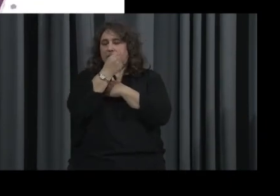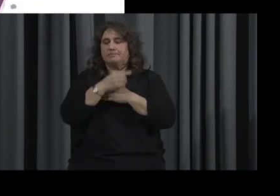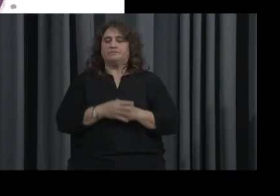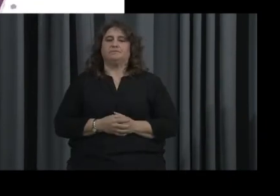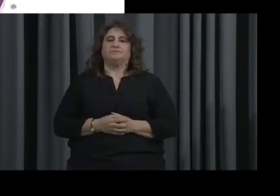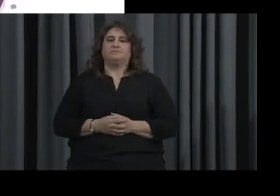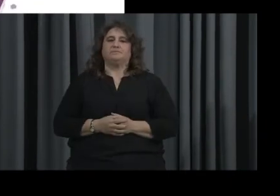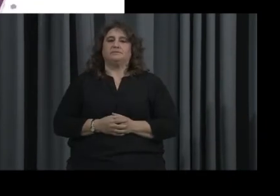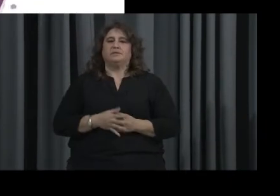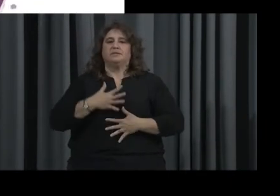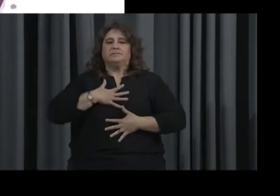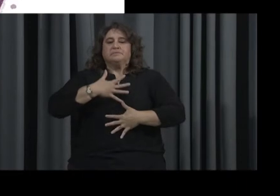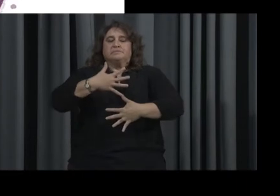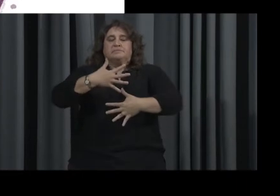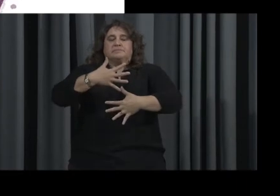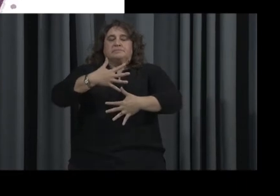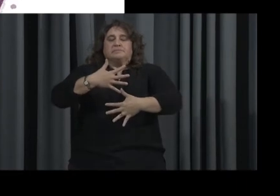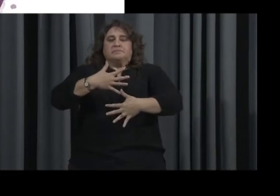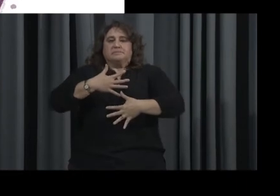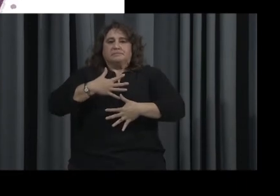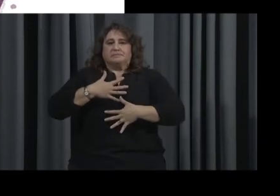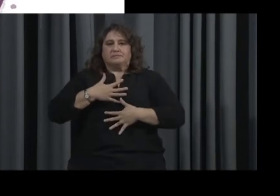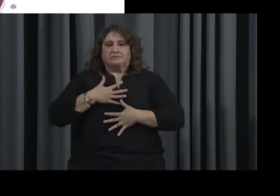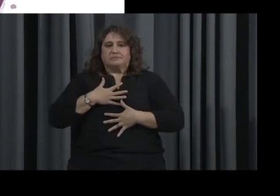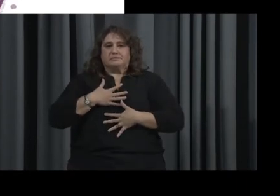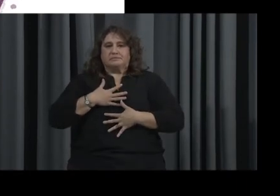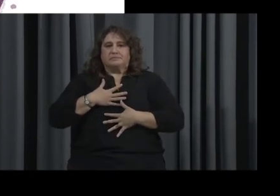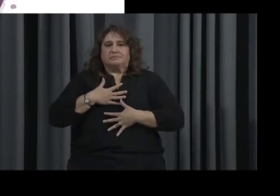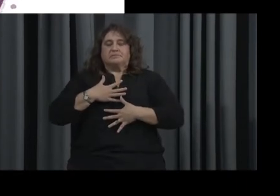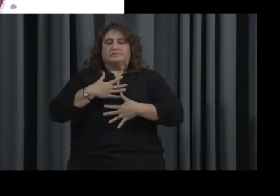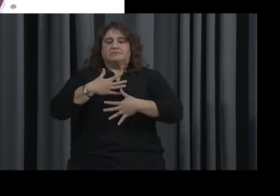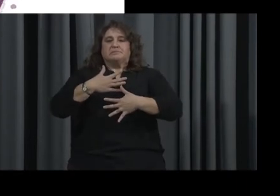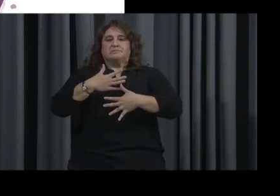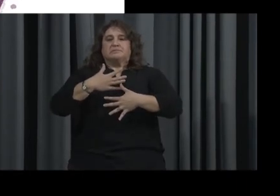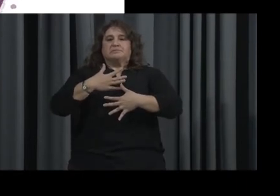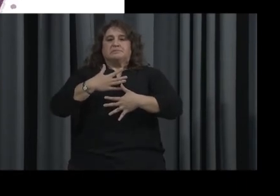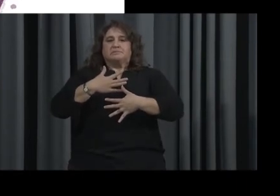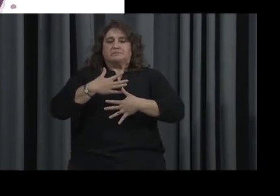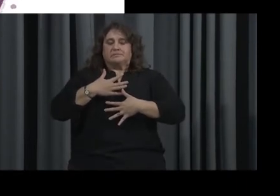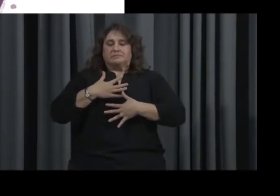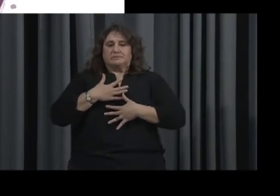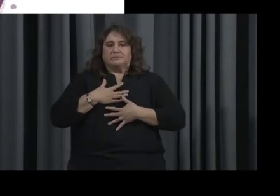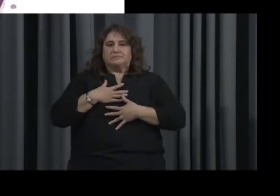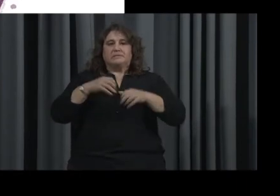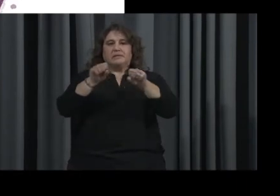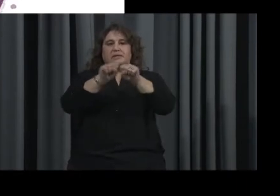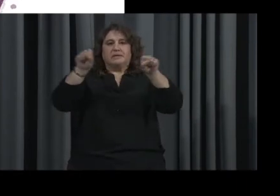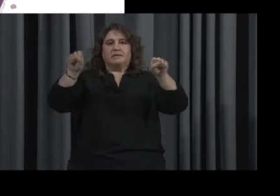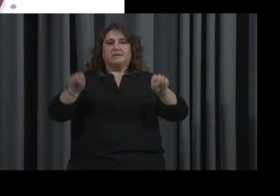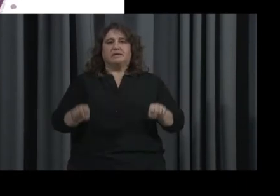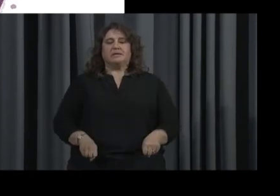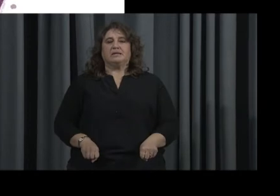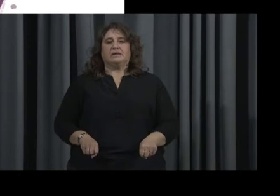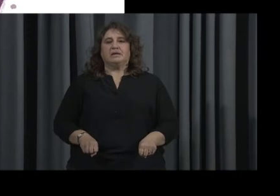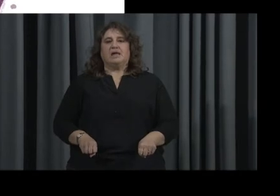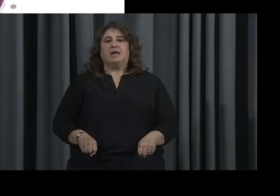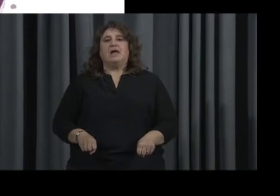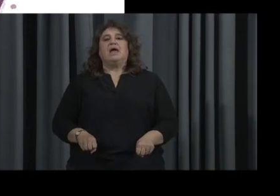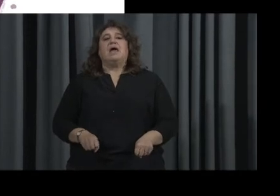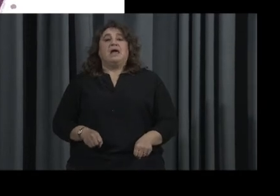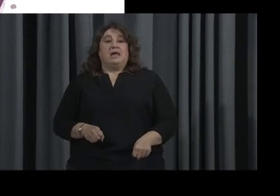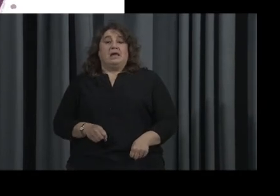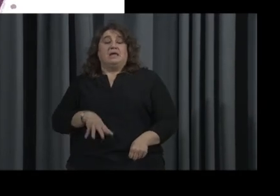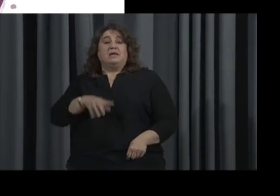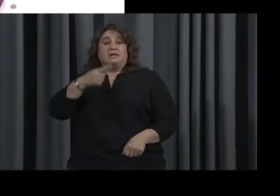We have the respiratory system, which helps us to breathe in and out, and it also helps remove gases from our, toxic